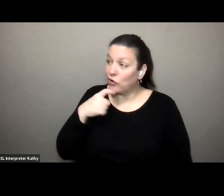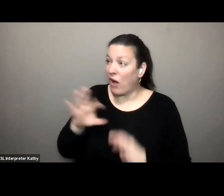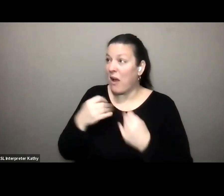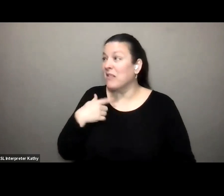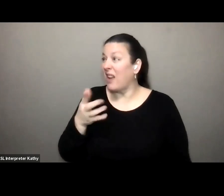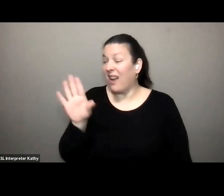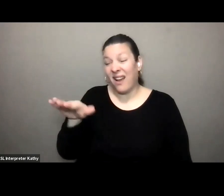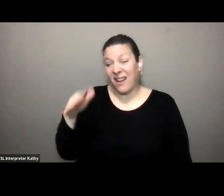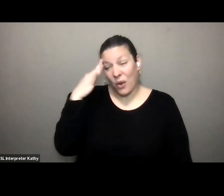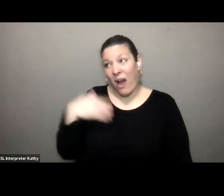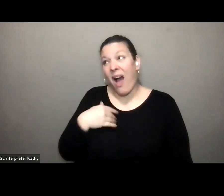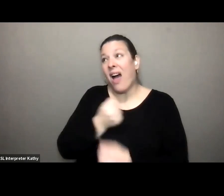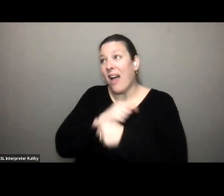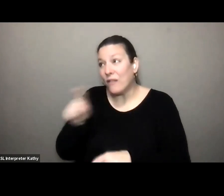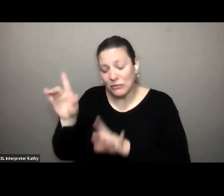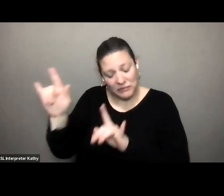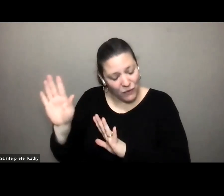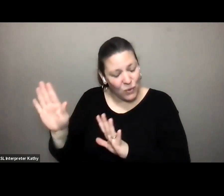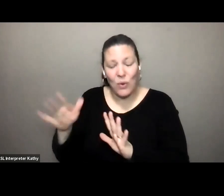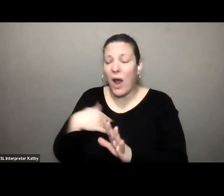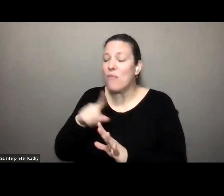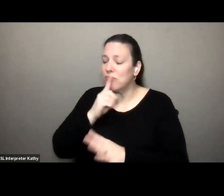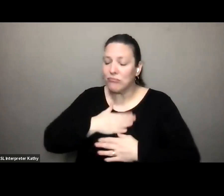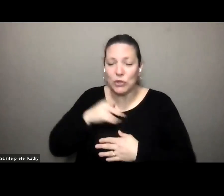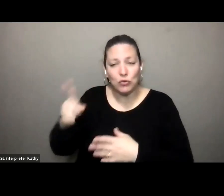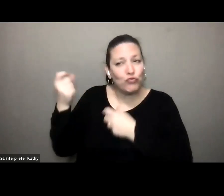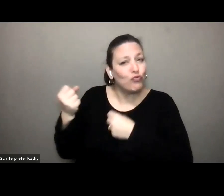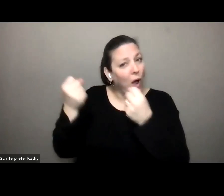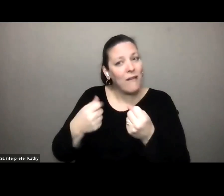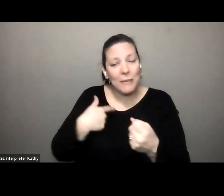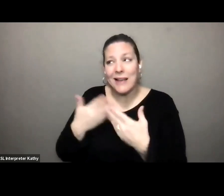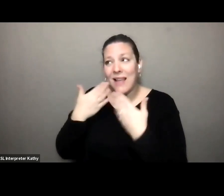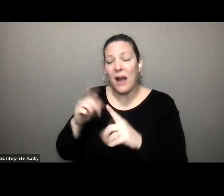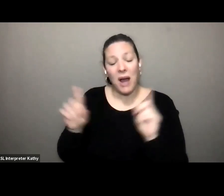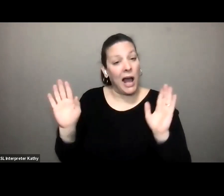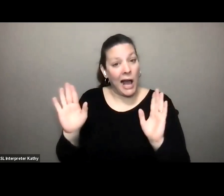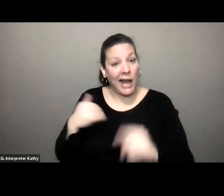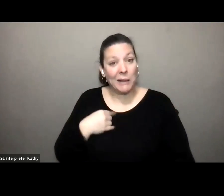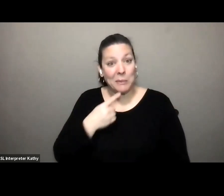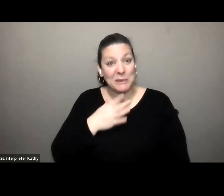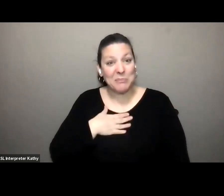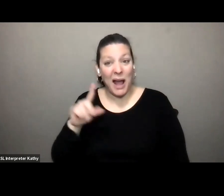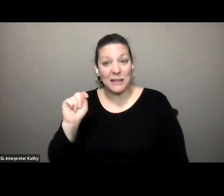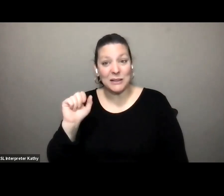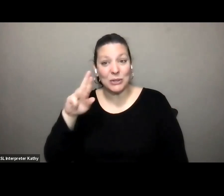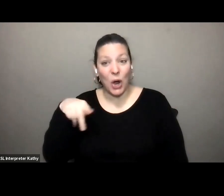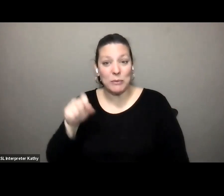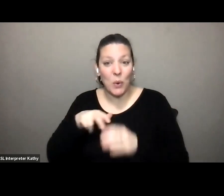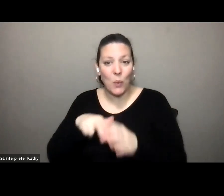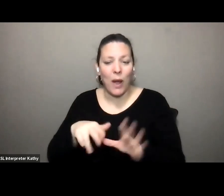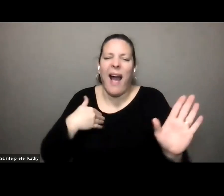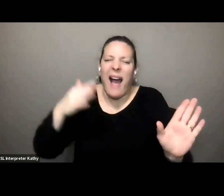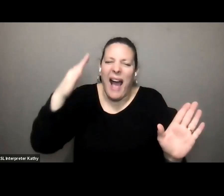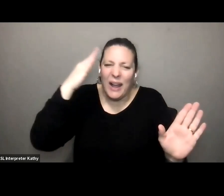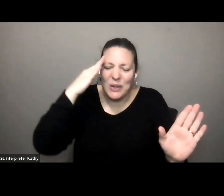like i love you and i'm so appreciative that you're driving me but i really really miss my tarps rides which i know sounds kind of